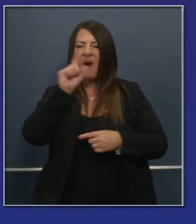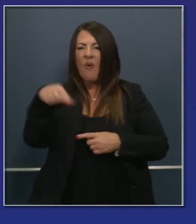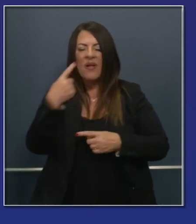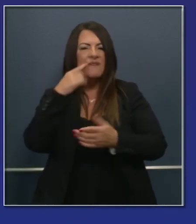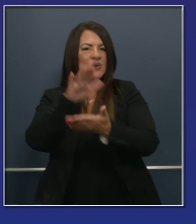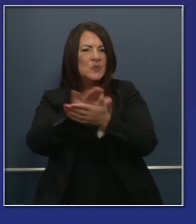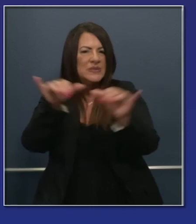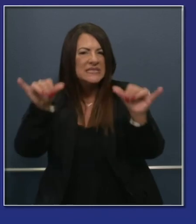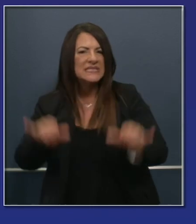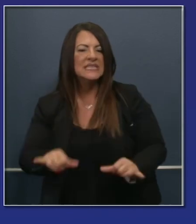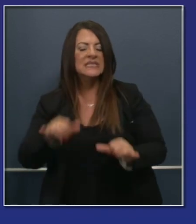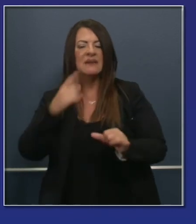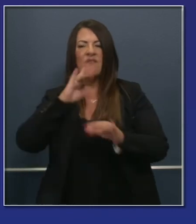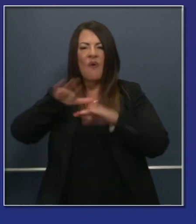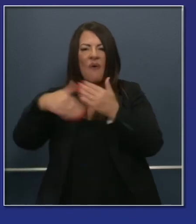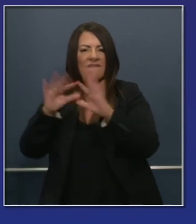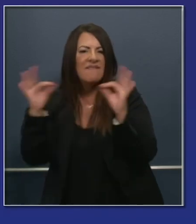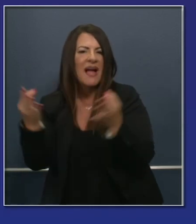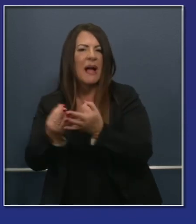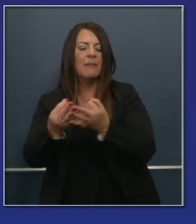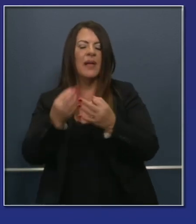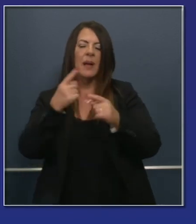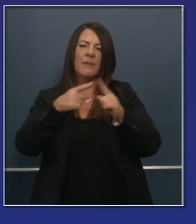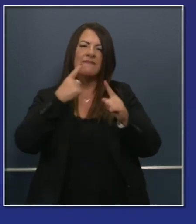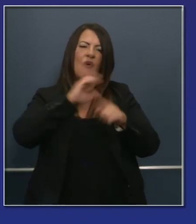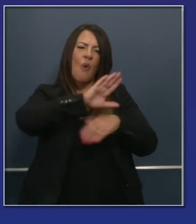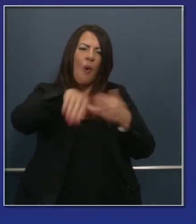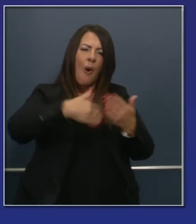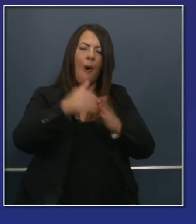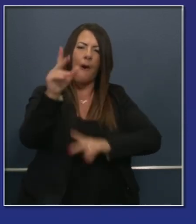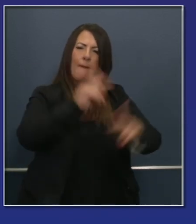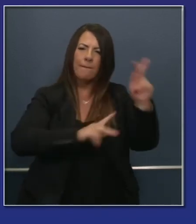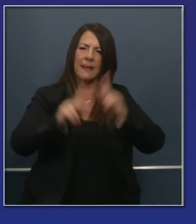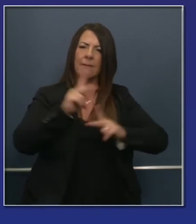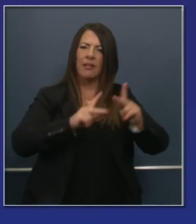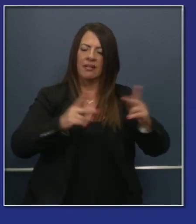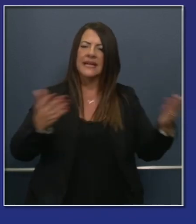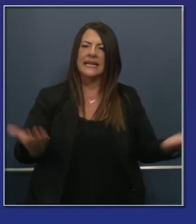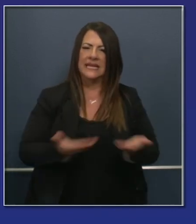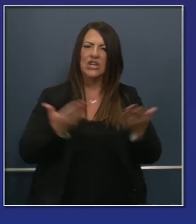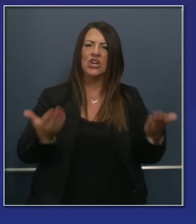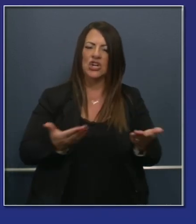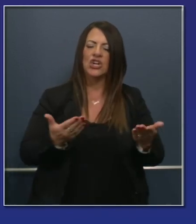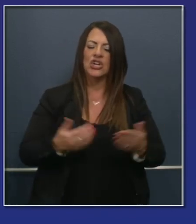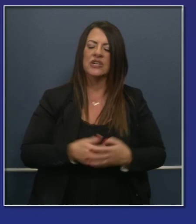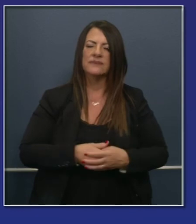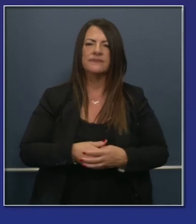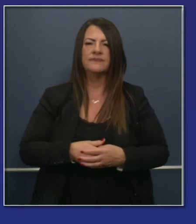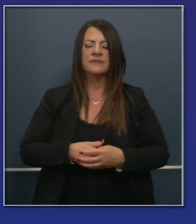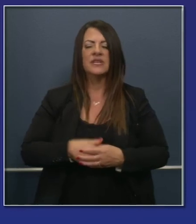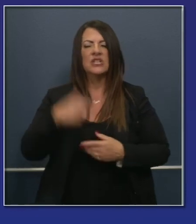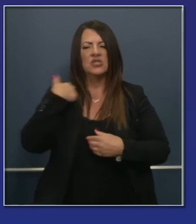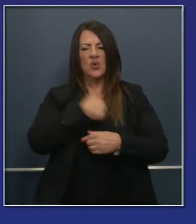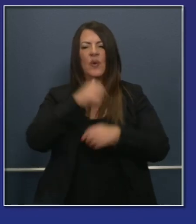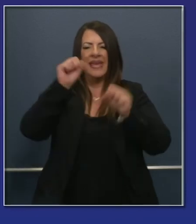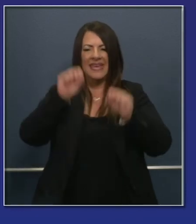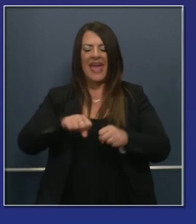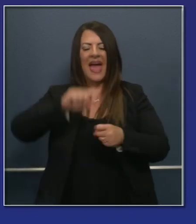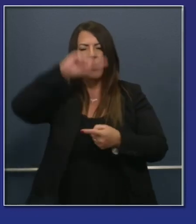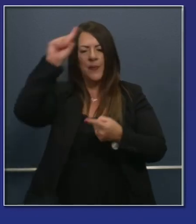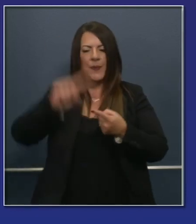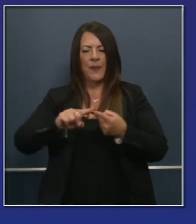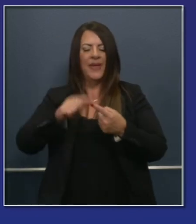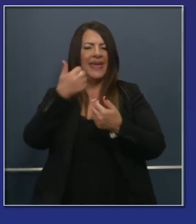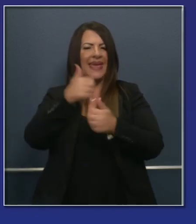system, but persists all throughout our society than finally dealing with this digital divide